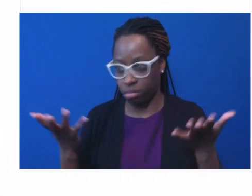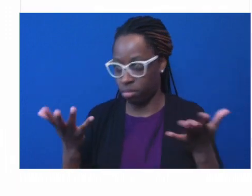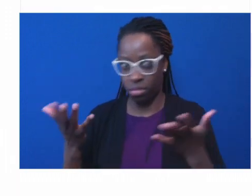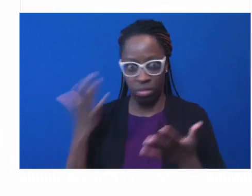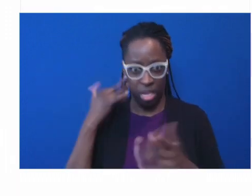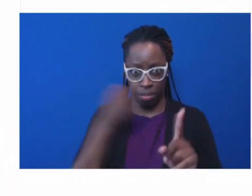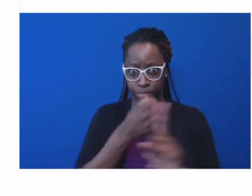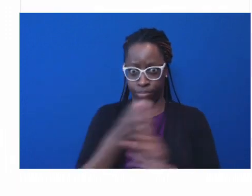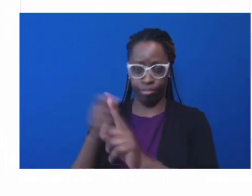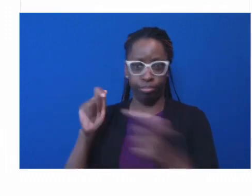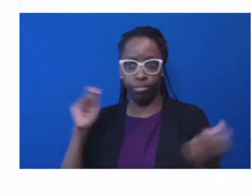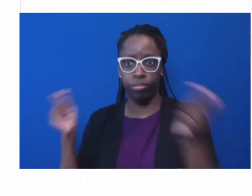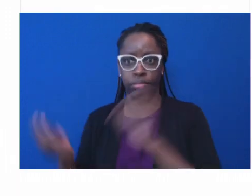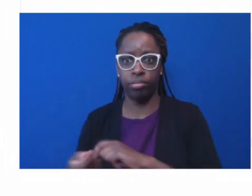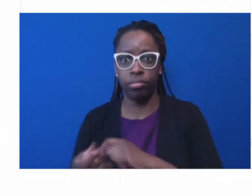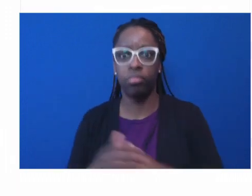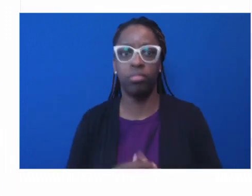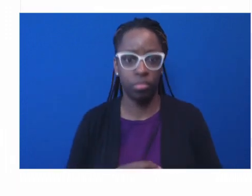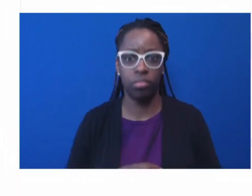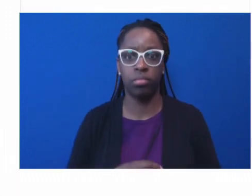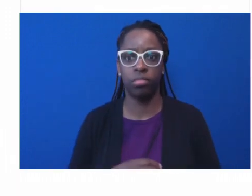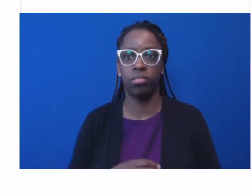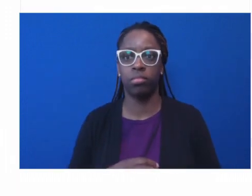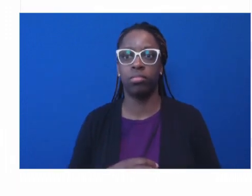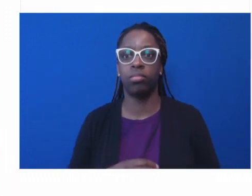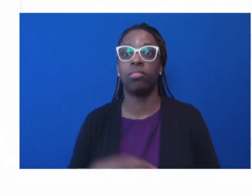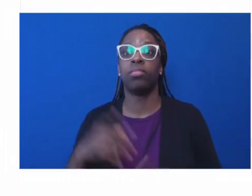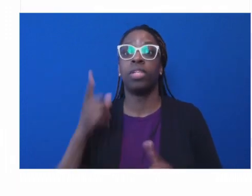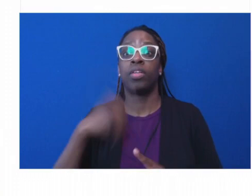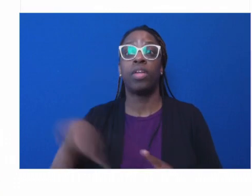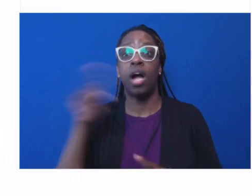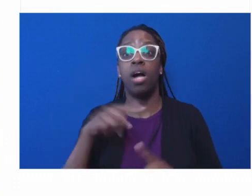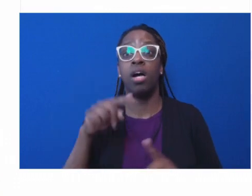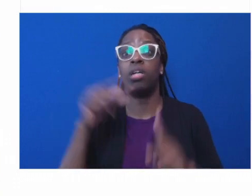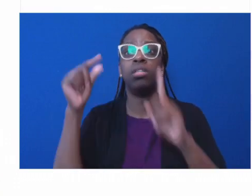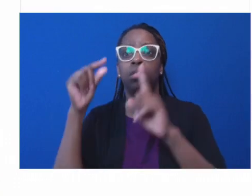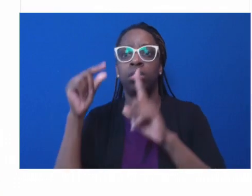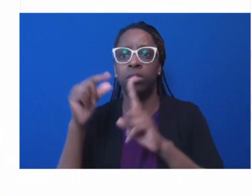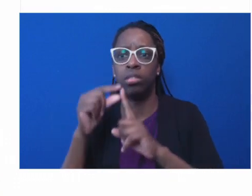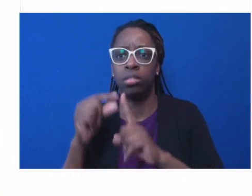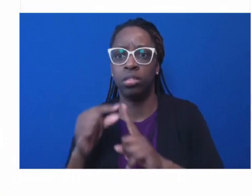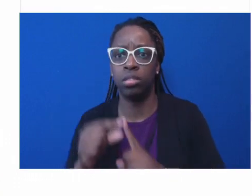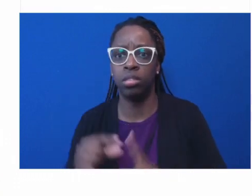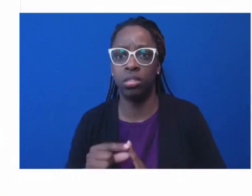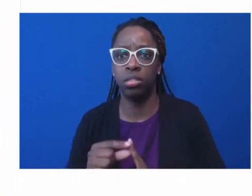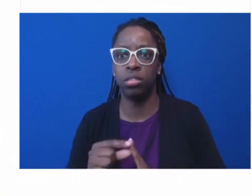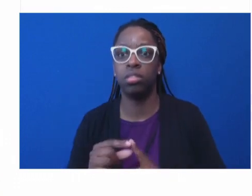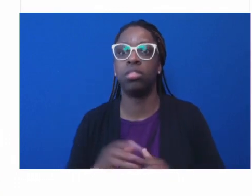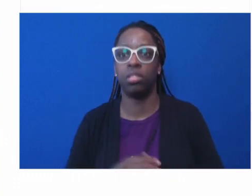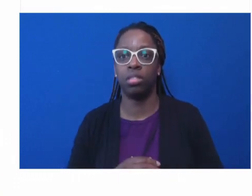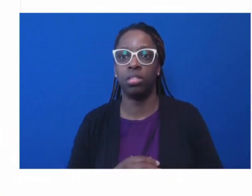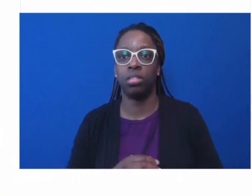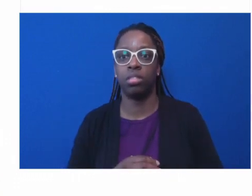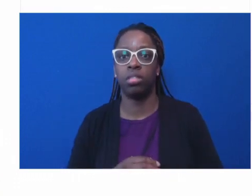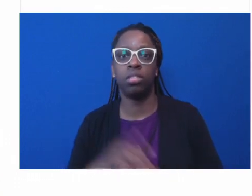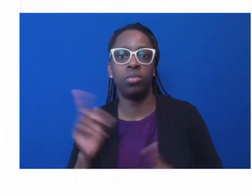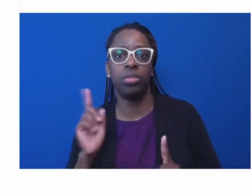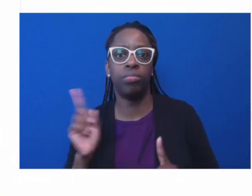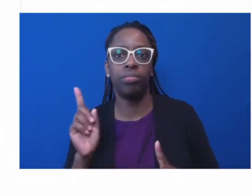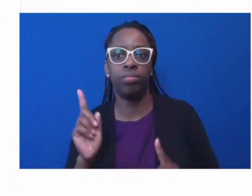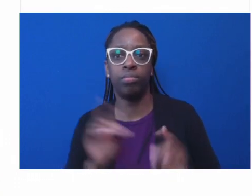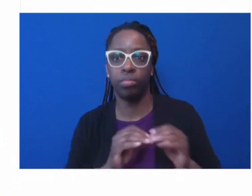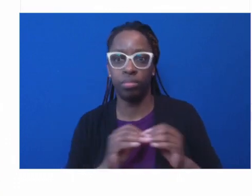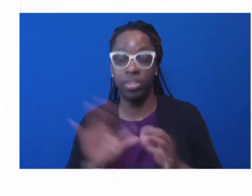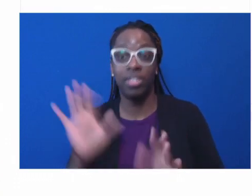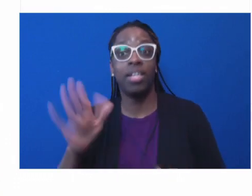These words, my slide. Are we looking at it, please? Thank you. These words, if not us, who,